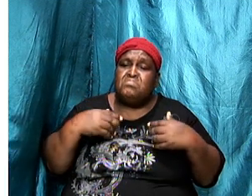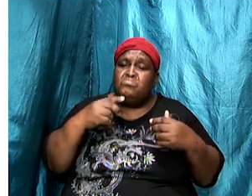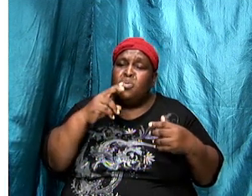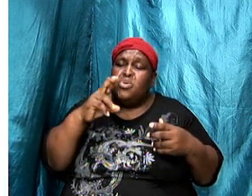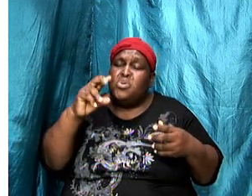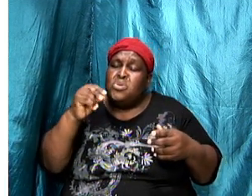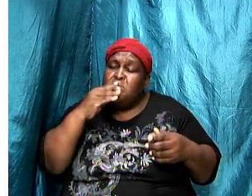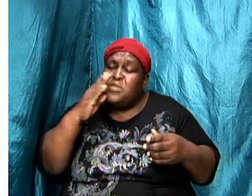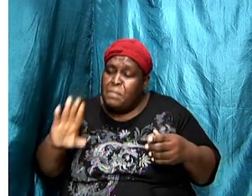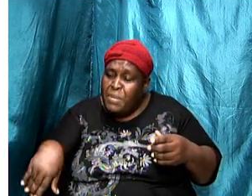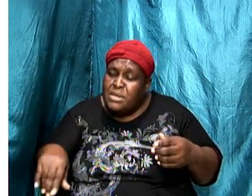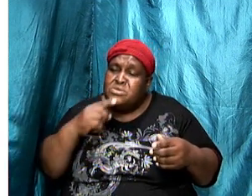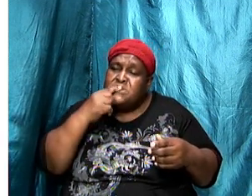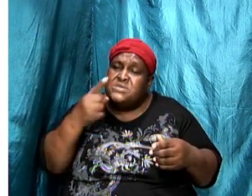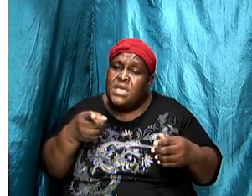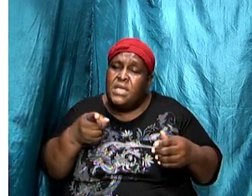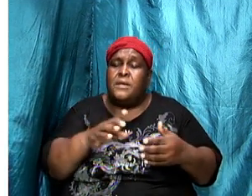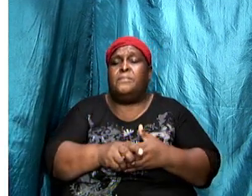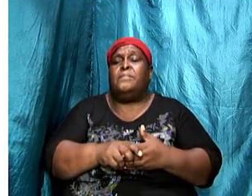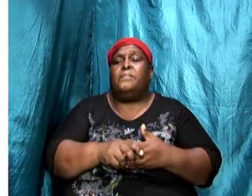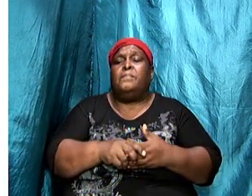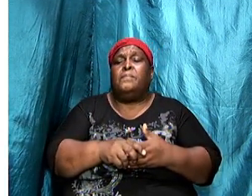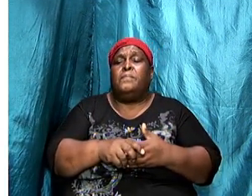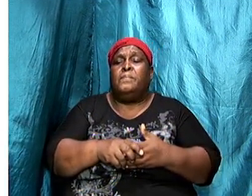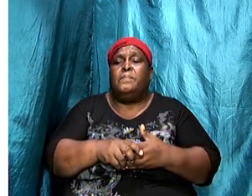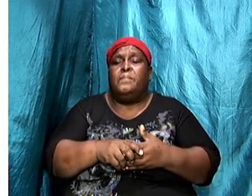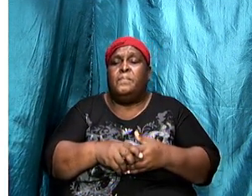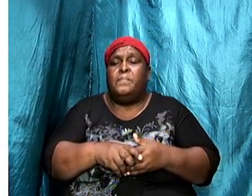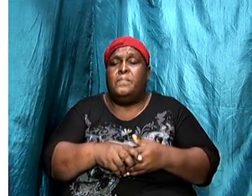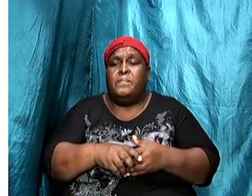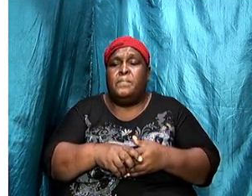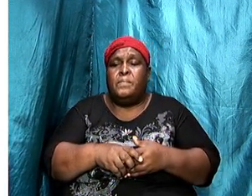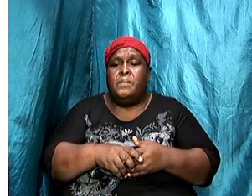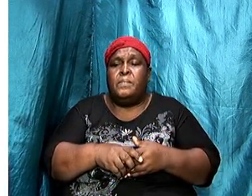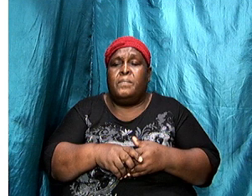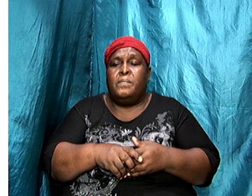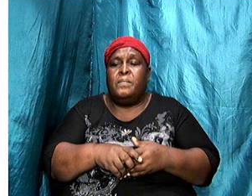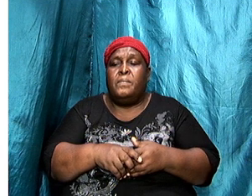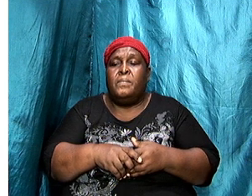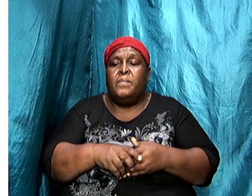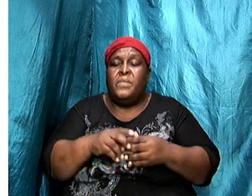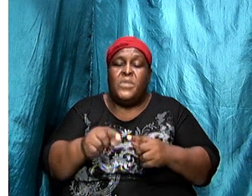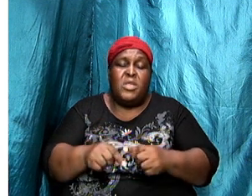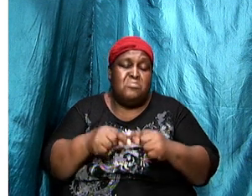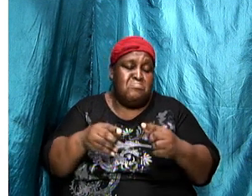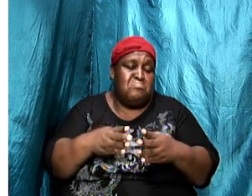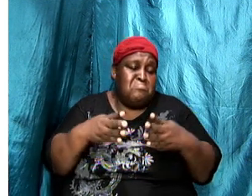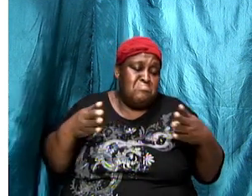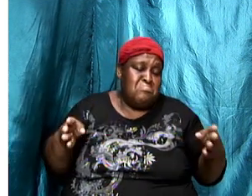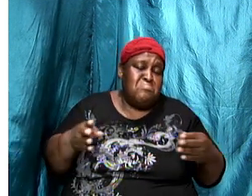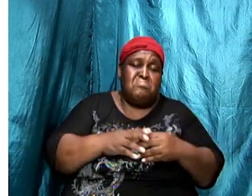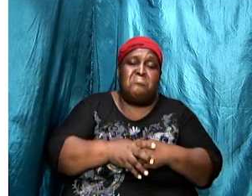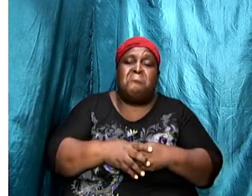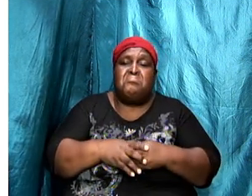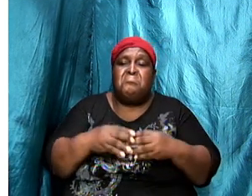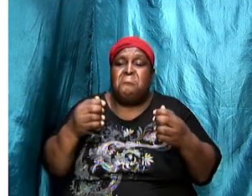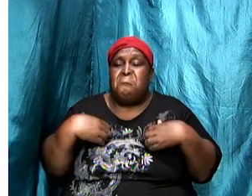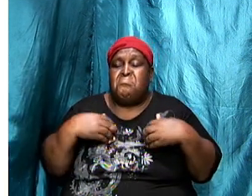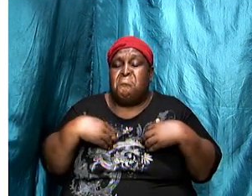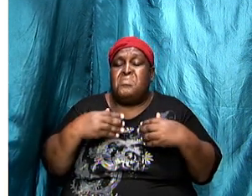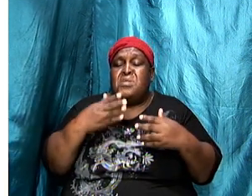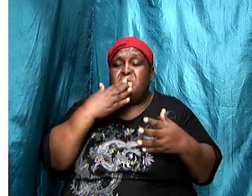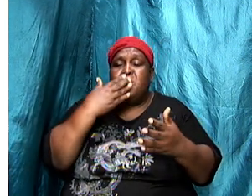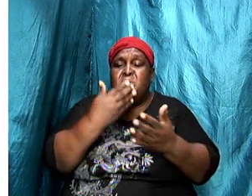sense that there is a word of commendation because you know the great majority either got a word of commendation